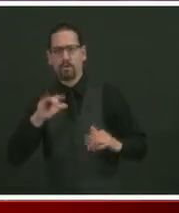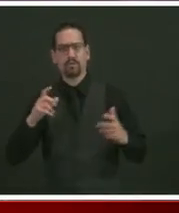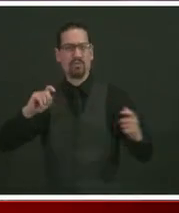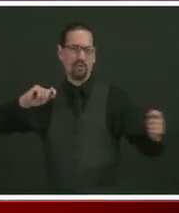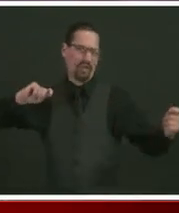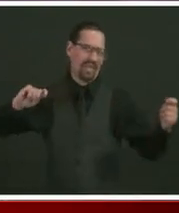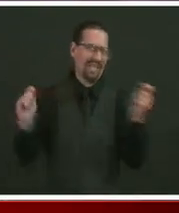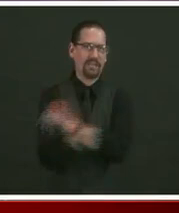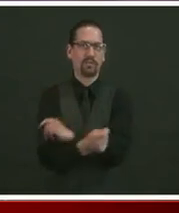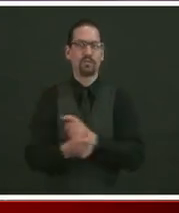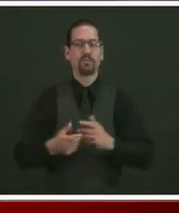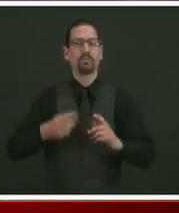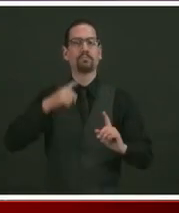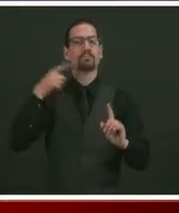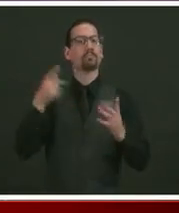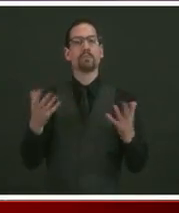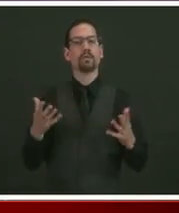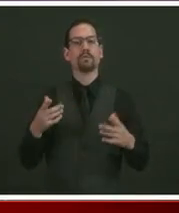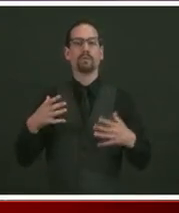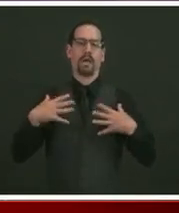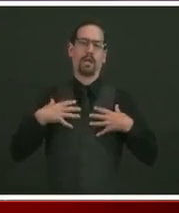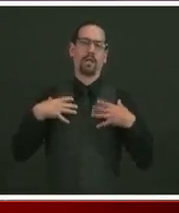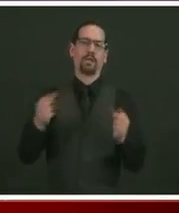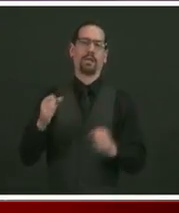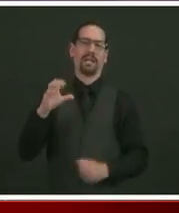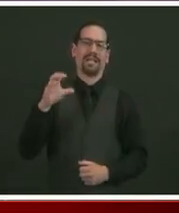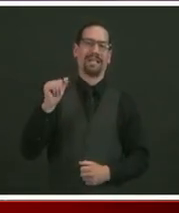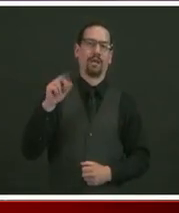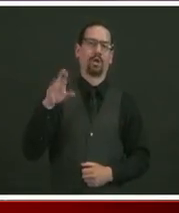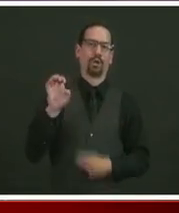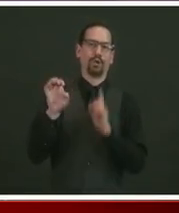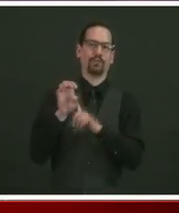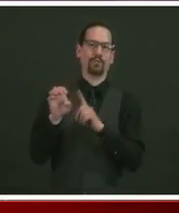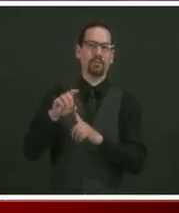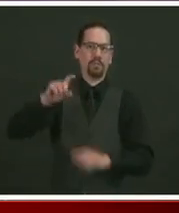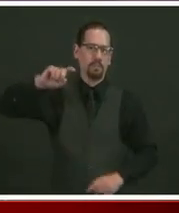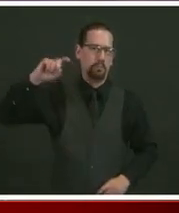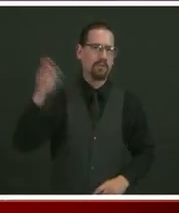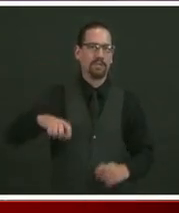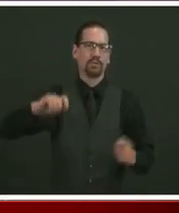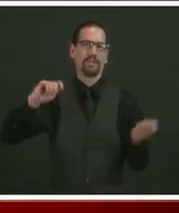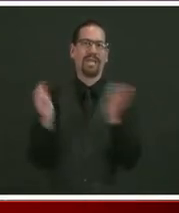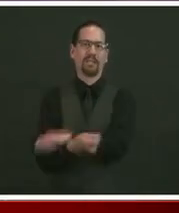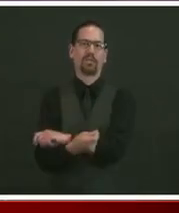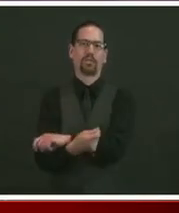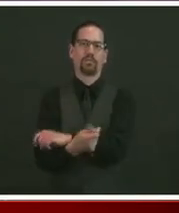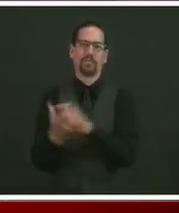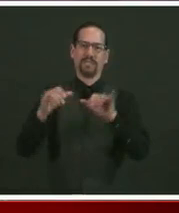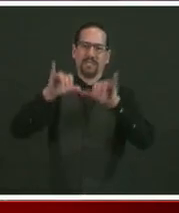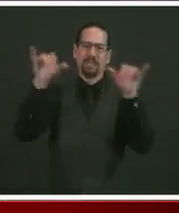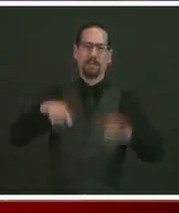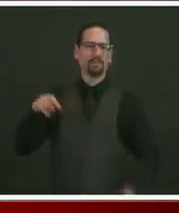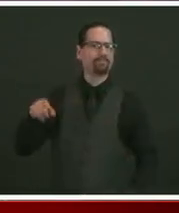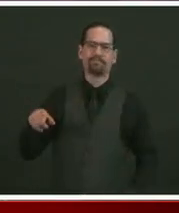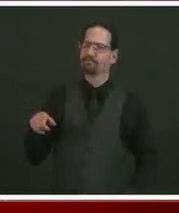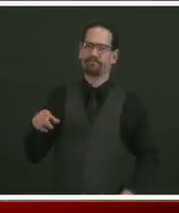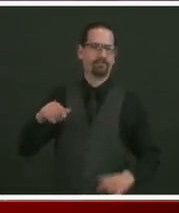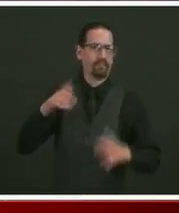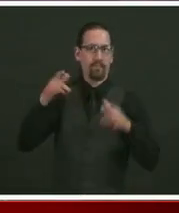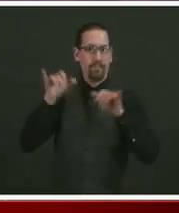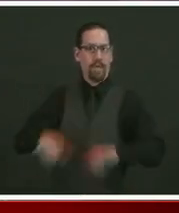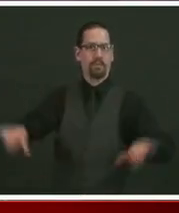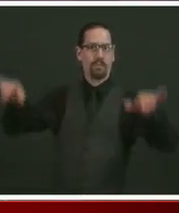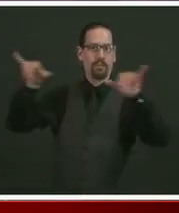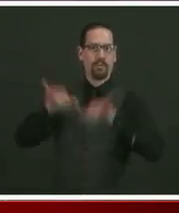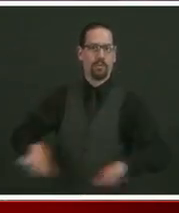And we're going to have to do that. The health care system is not going to look the same a year from now as it did when we started